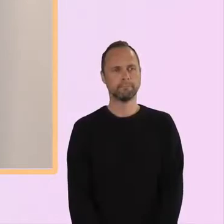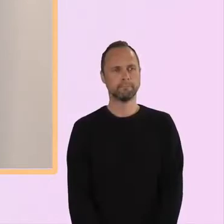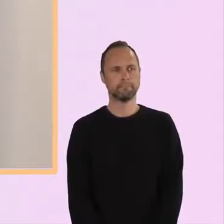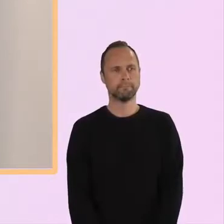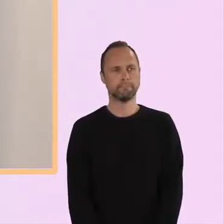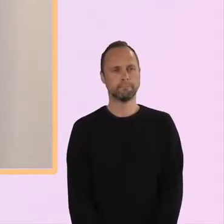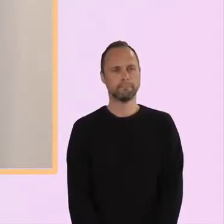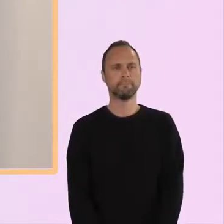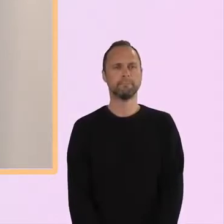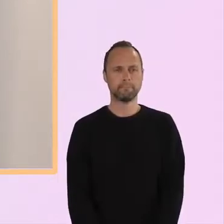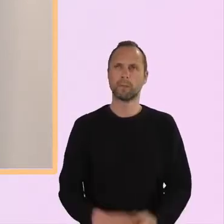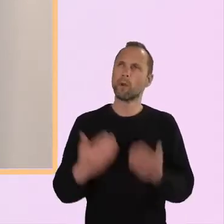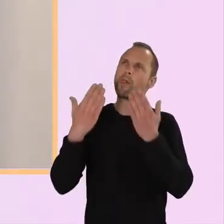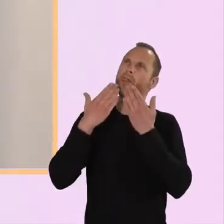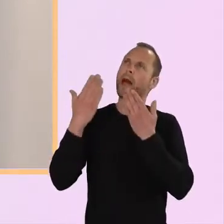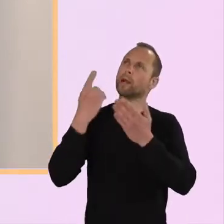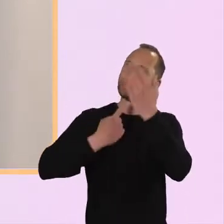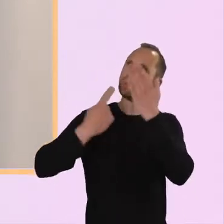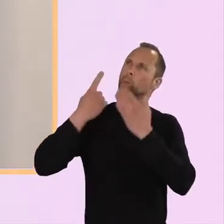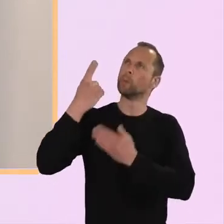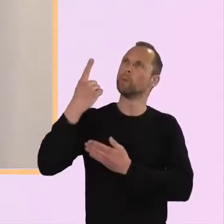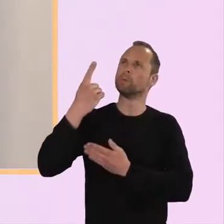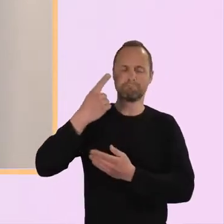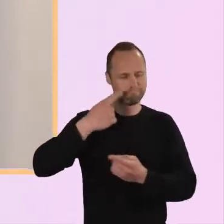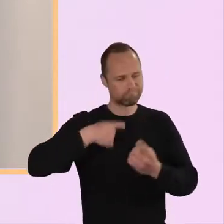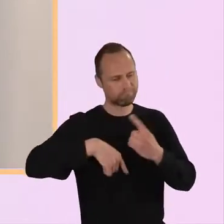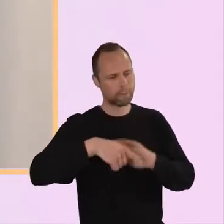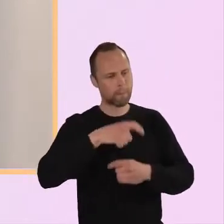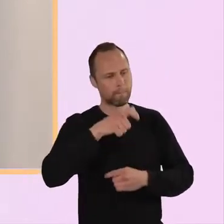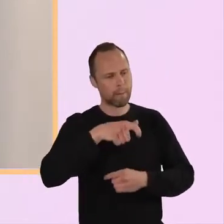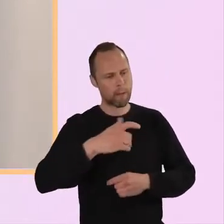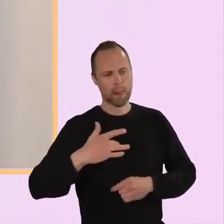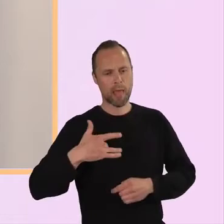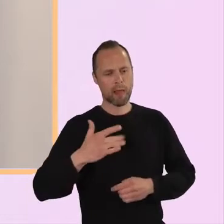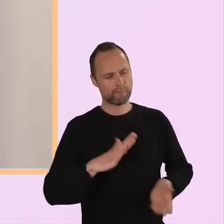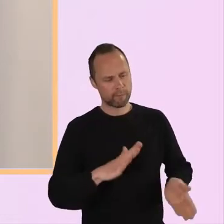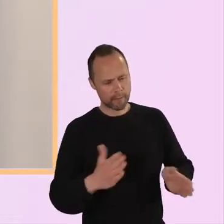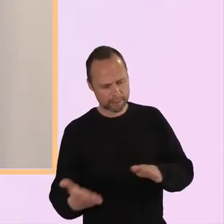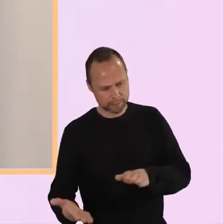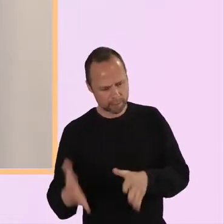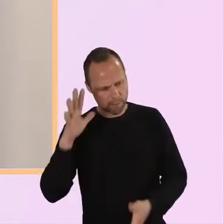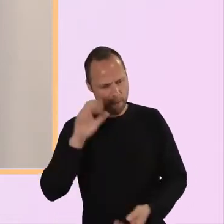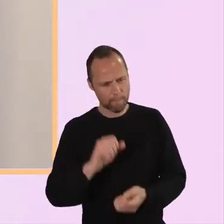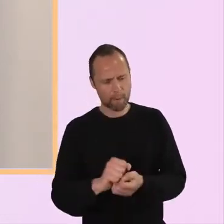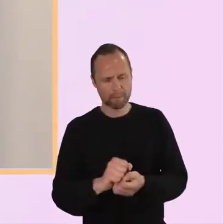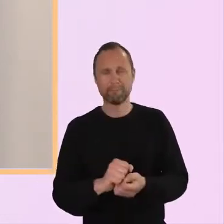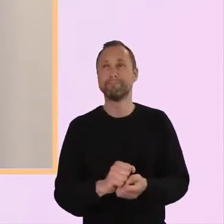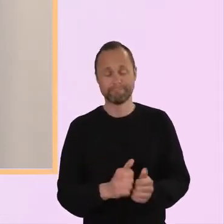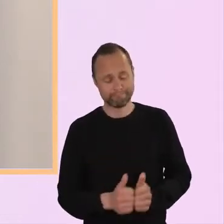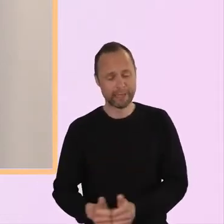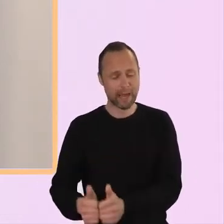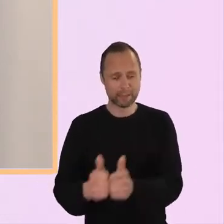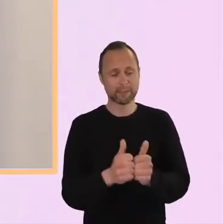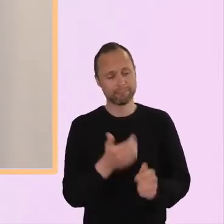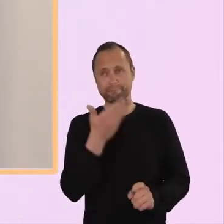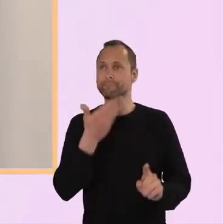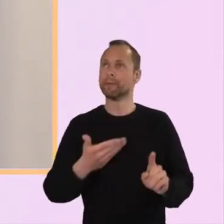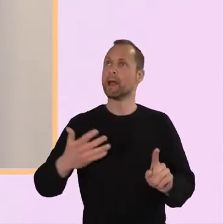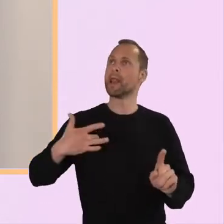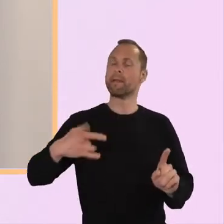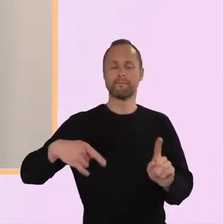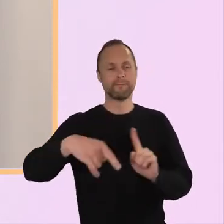We give you thanks for these lives. Yes, for these lives.